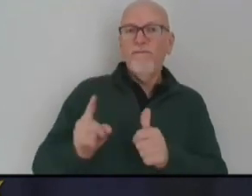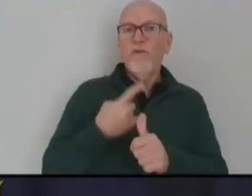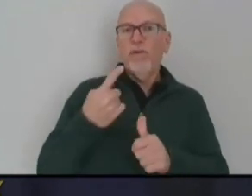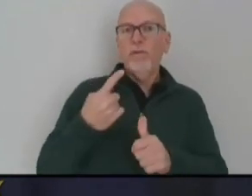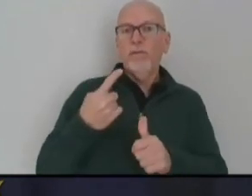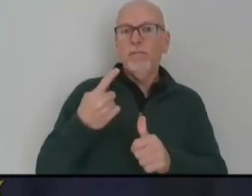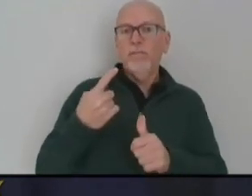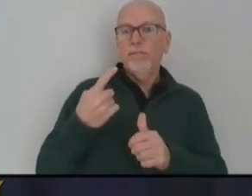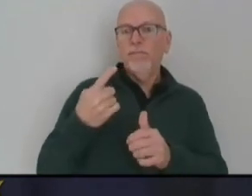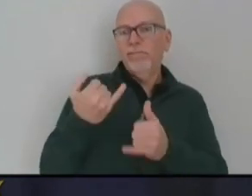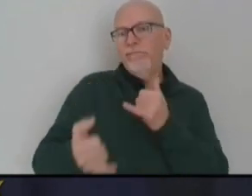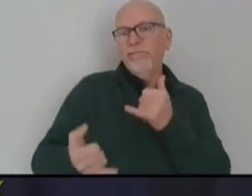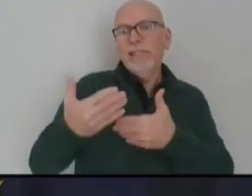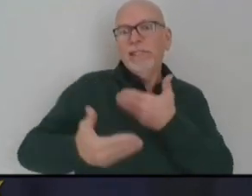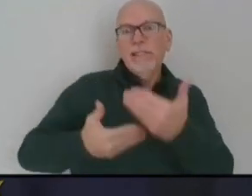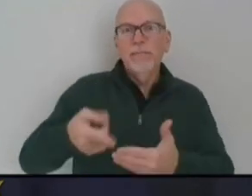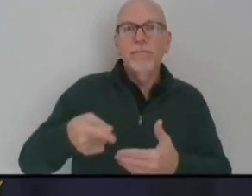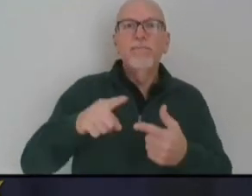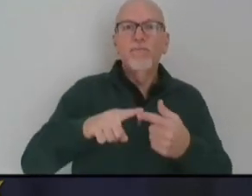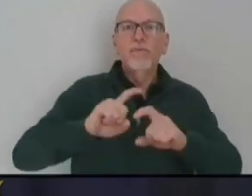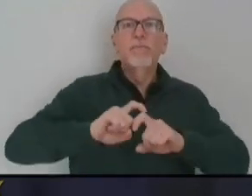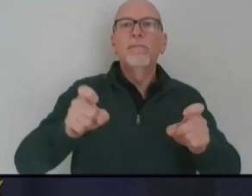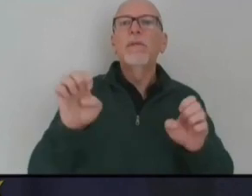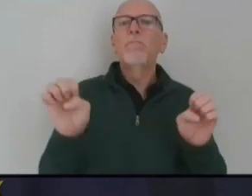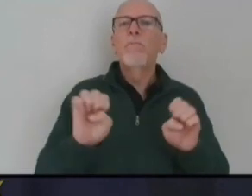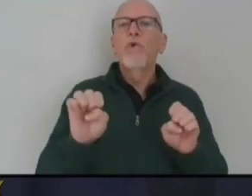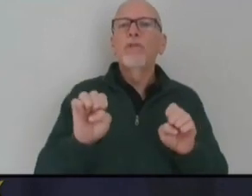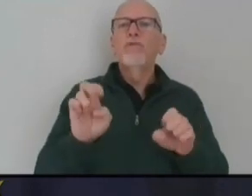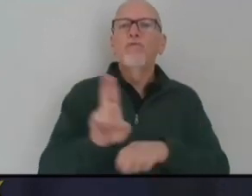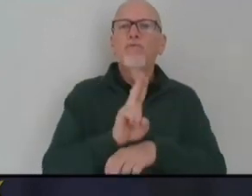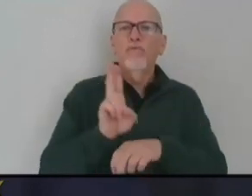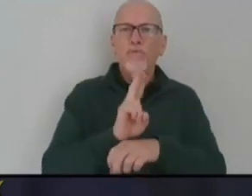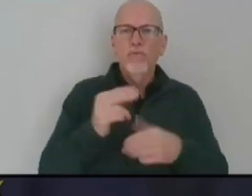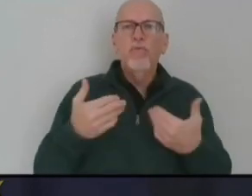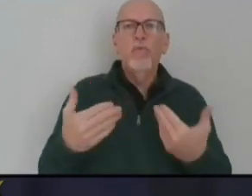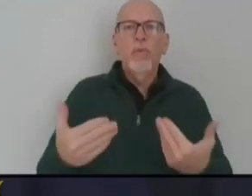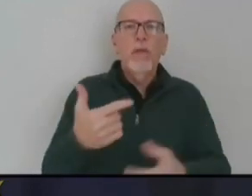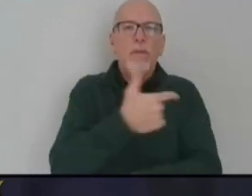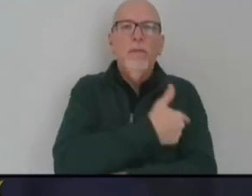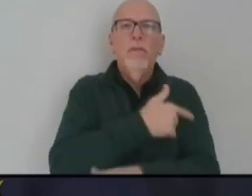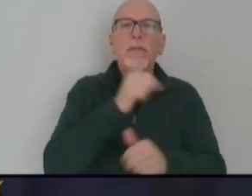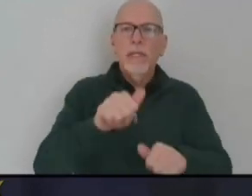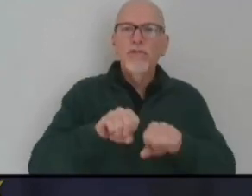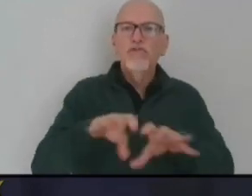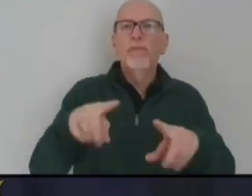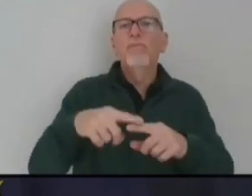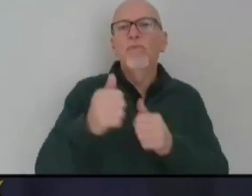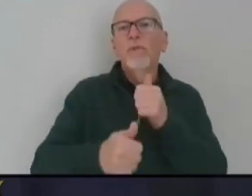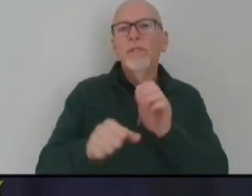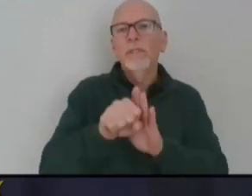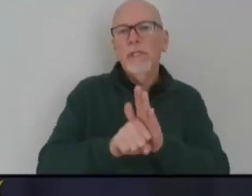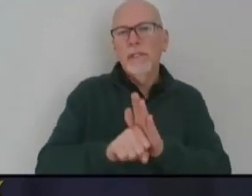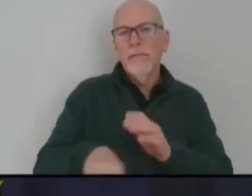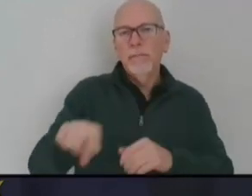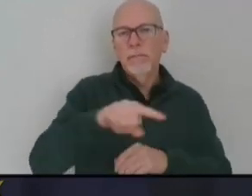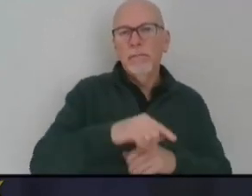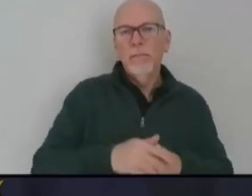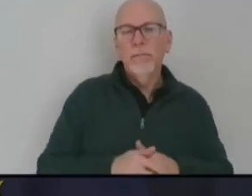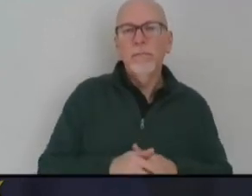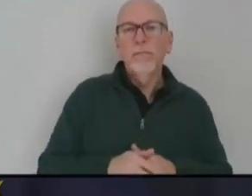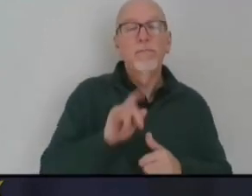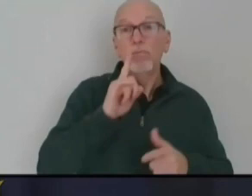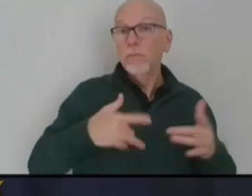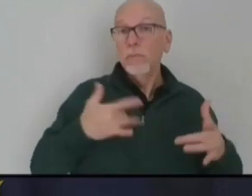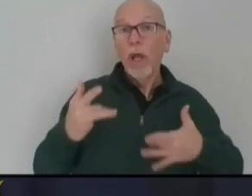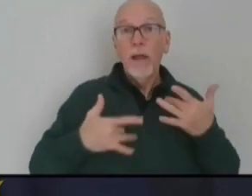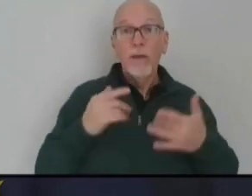FDA could grant an emergency use authorization that allows a vaccine to be shipped to states. This is incredibly exciting news